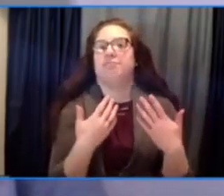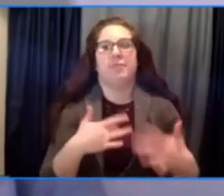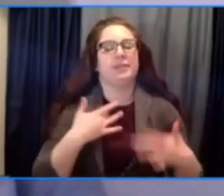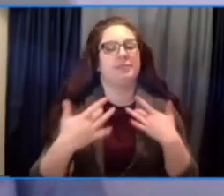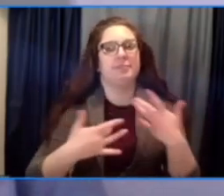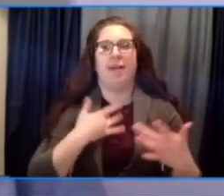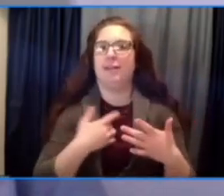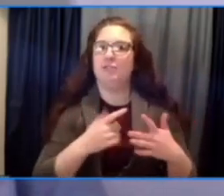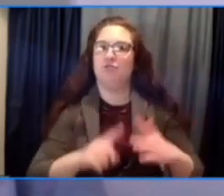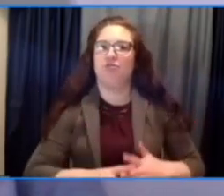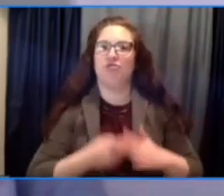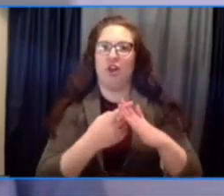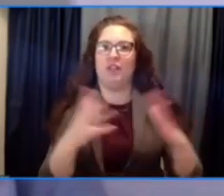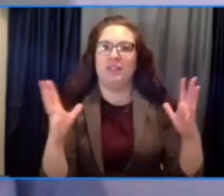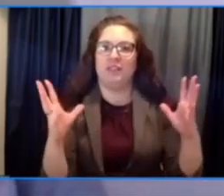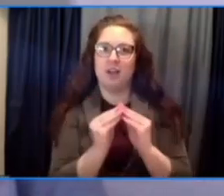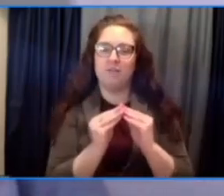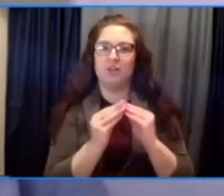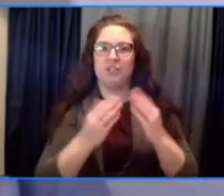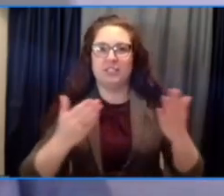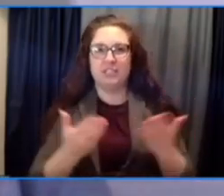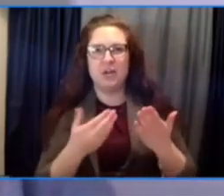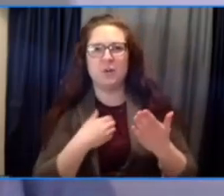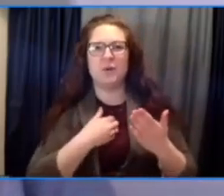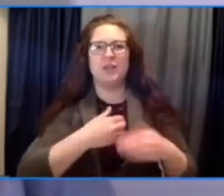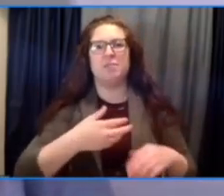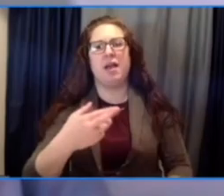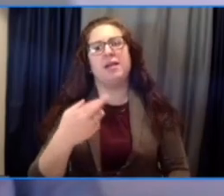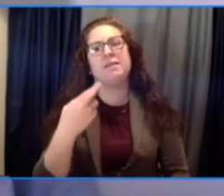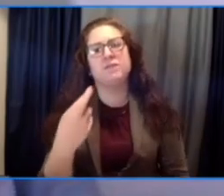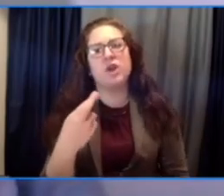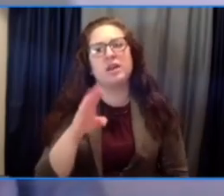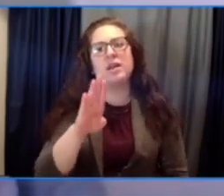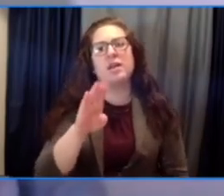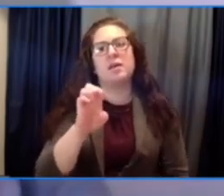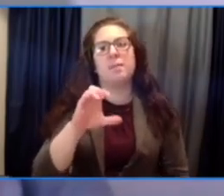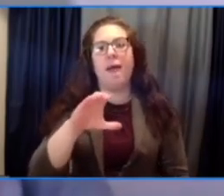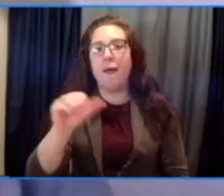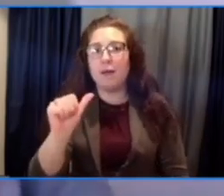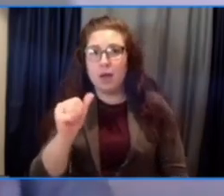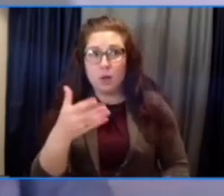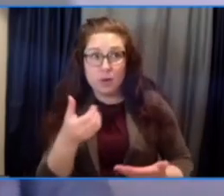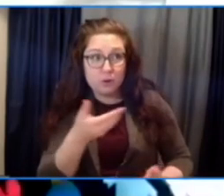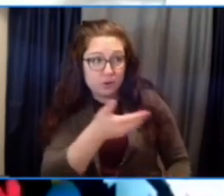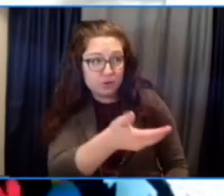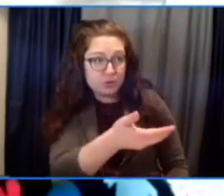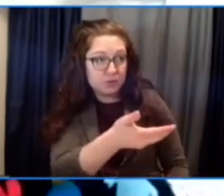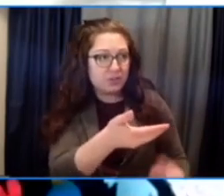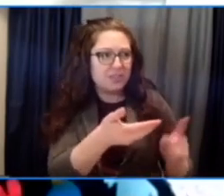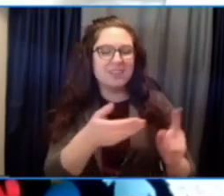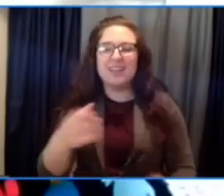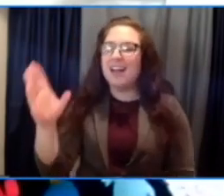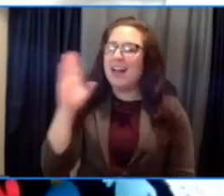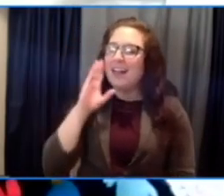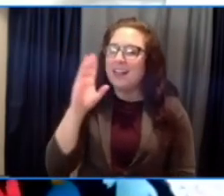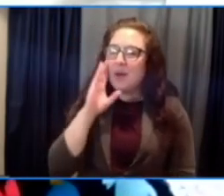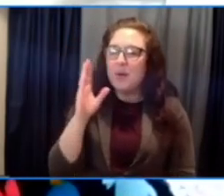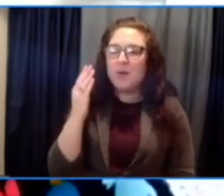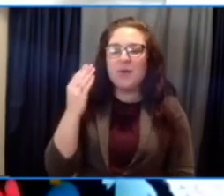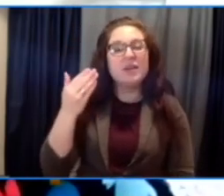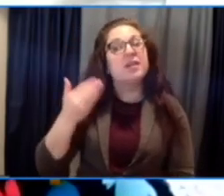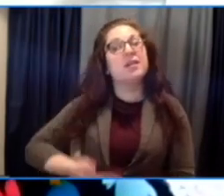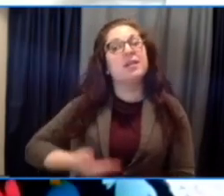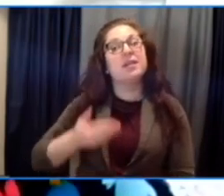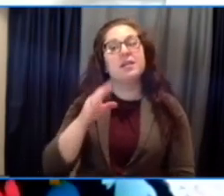a wonderful colleague and friend, Becca. Becca, do you want to introduce yourself? Hey, Marcia. Hey, y'all. My name is